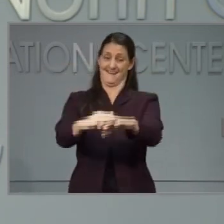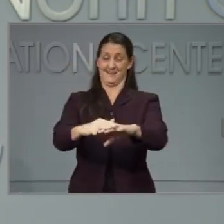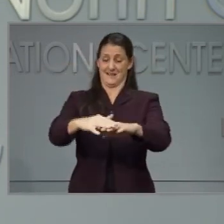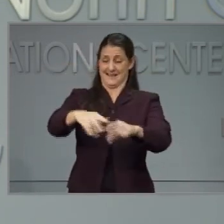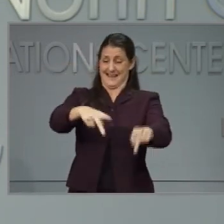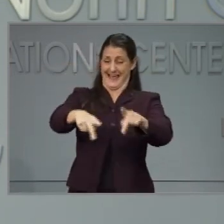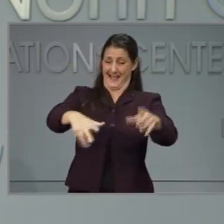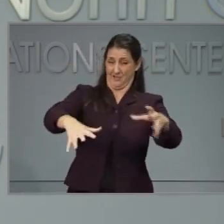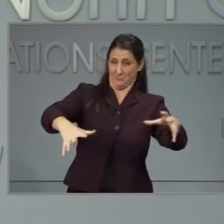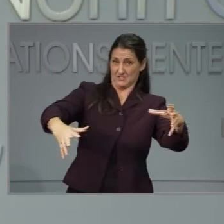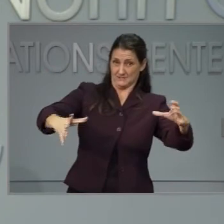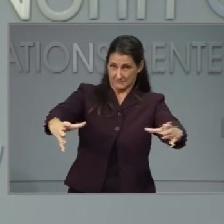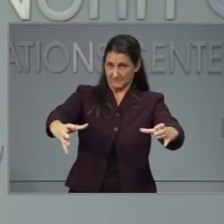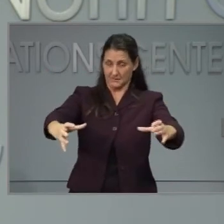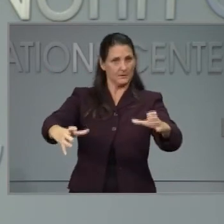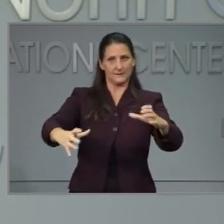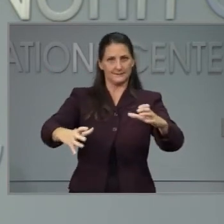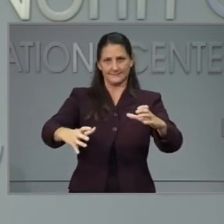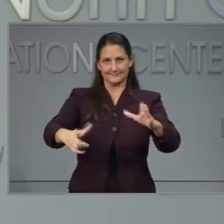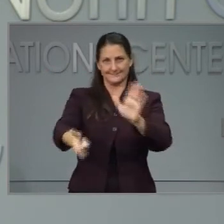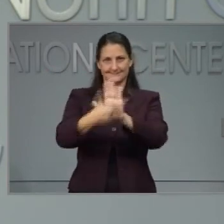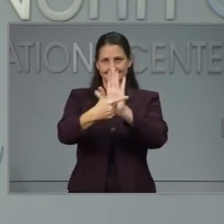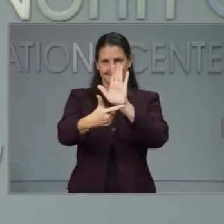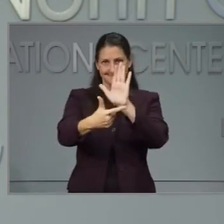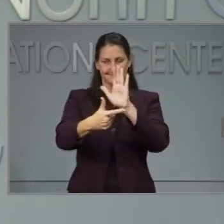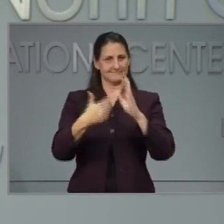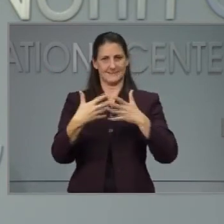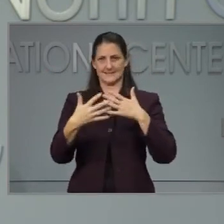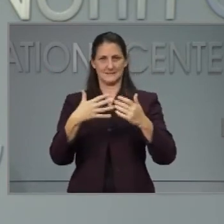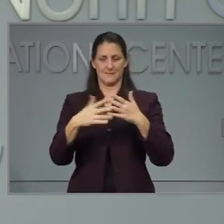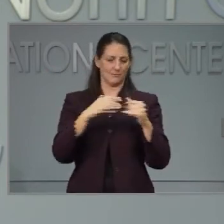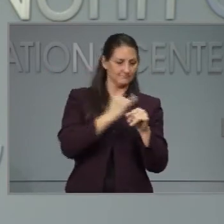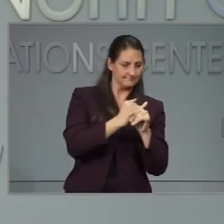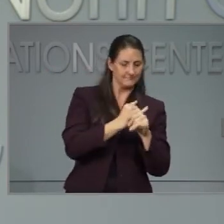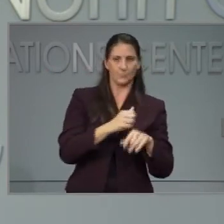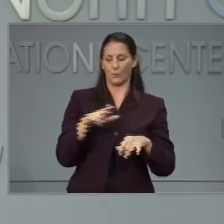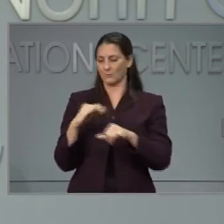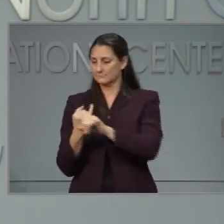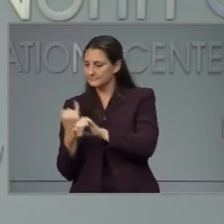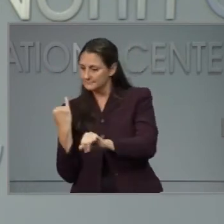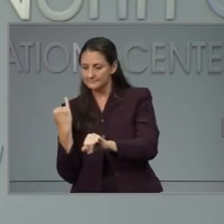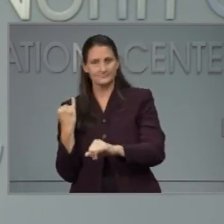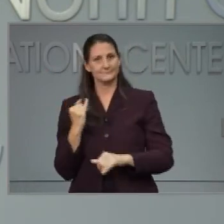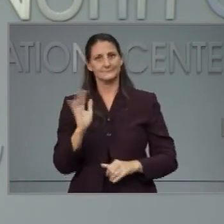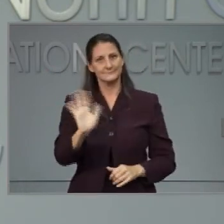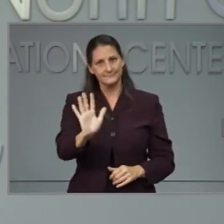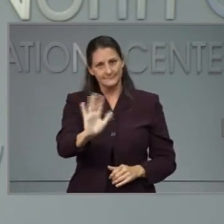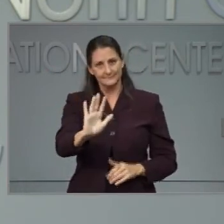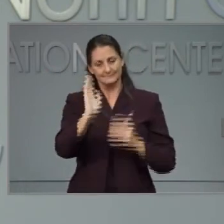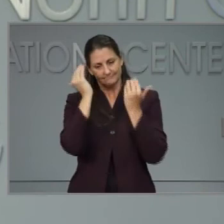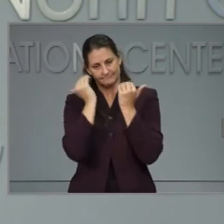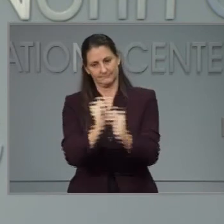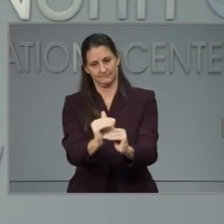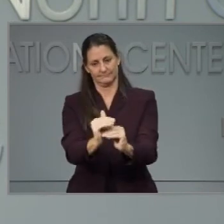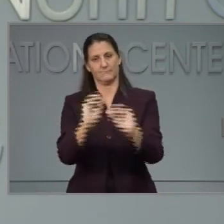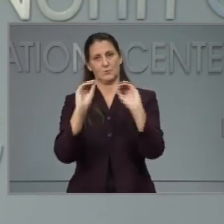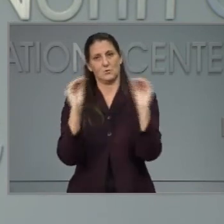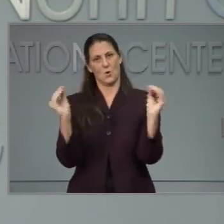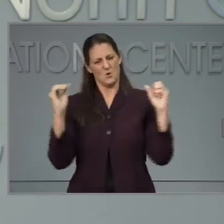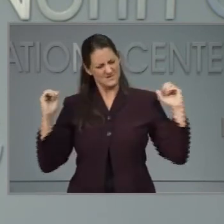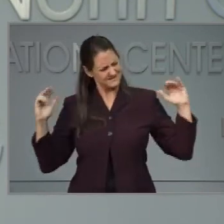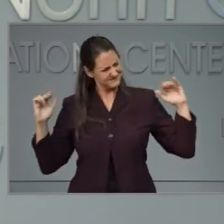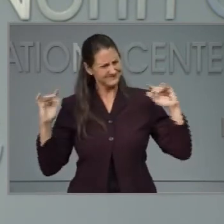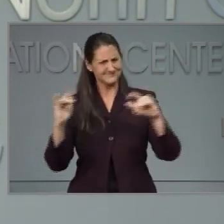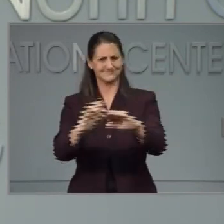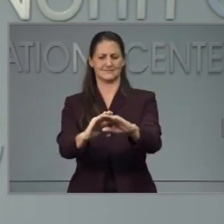on or off campus. And we want to discourage that. Secondly, we want people to be wearing masks and to